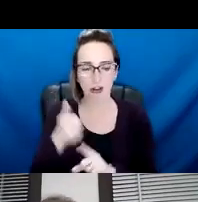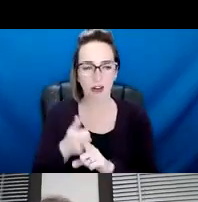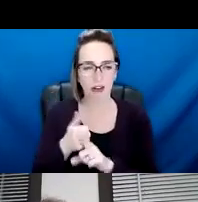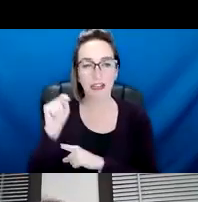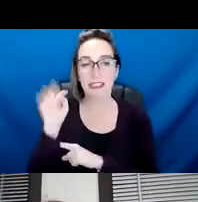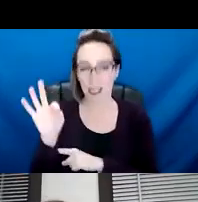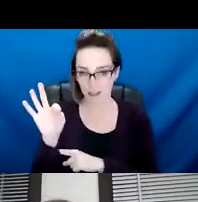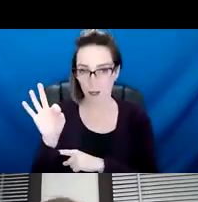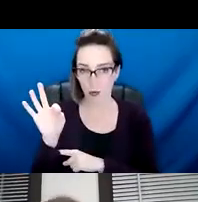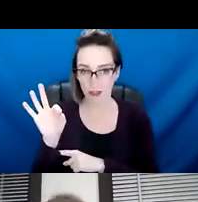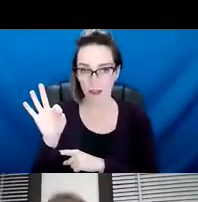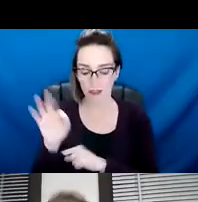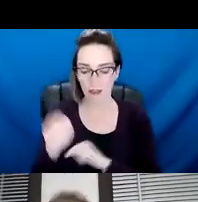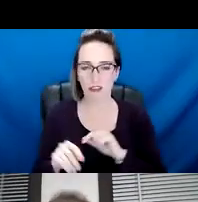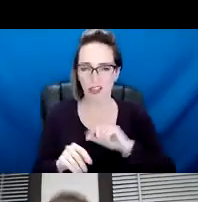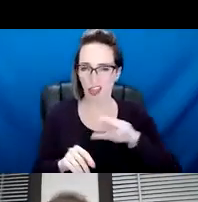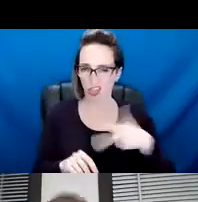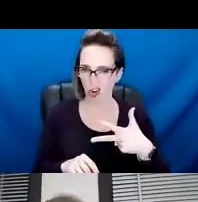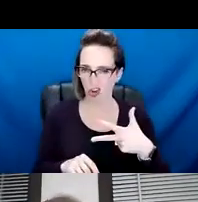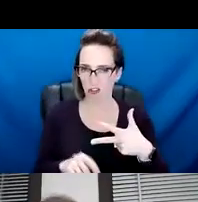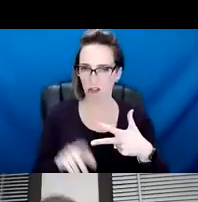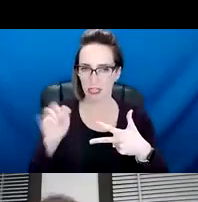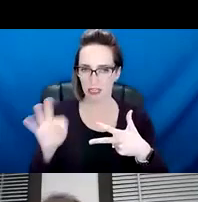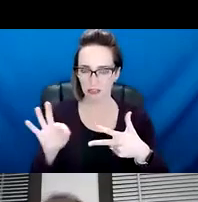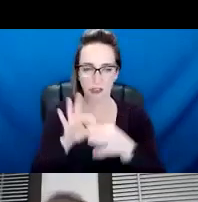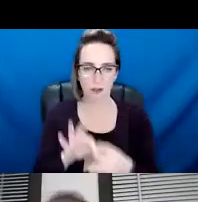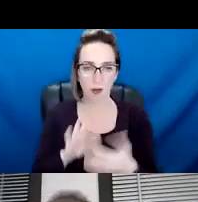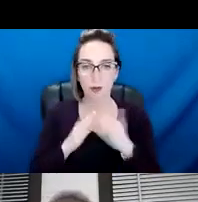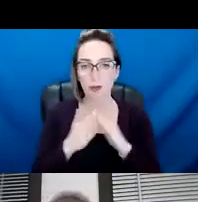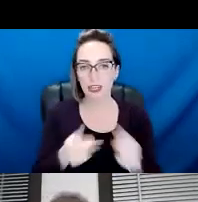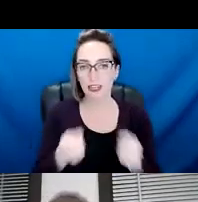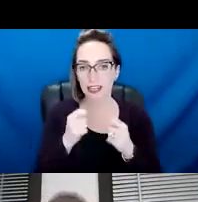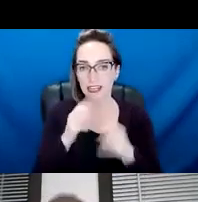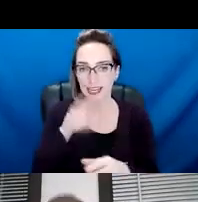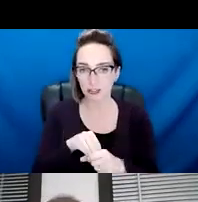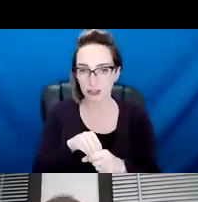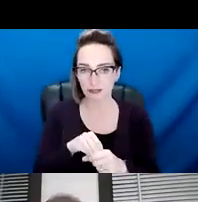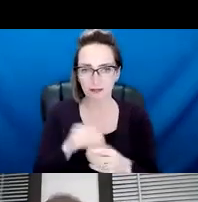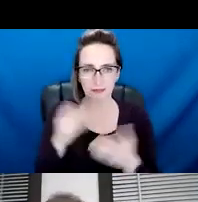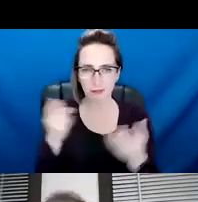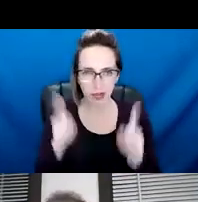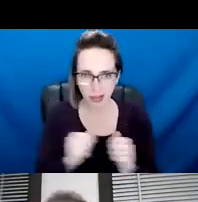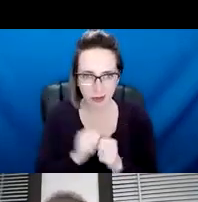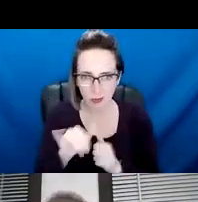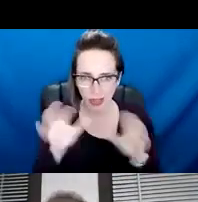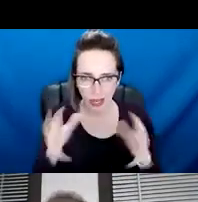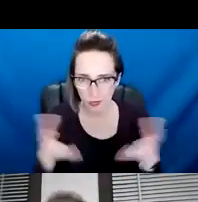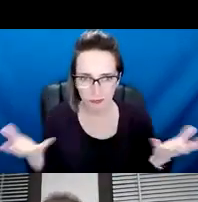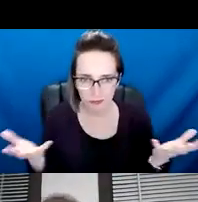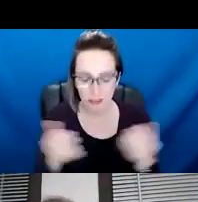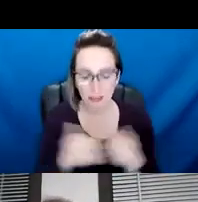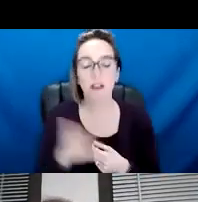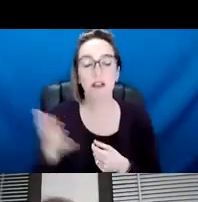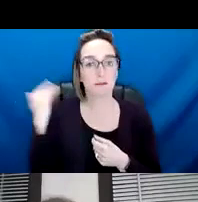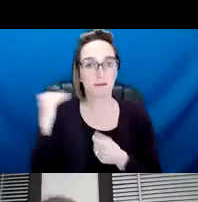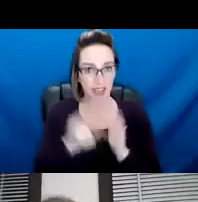um, and the third task force table in particular around community engagement, um, and what happened to that. Um, so at the time,